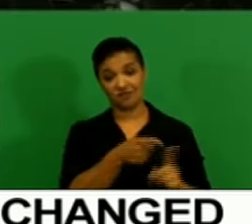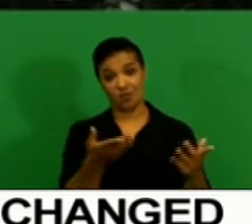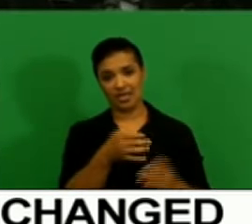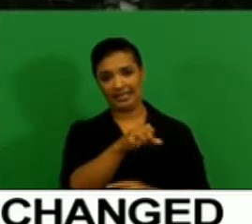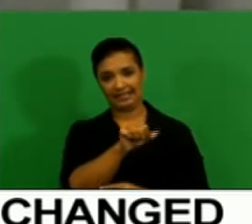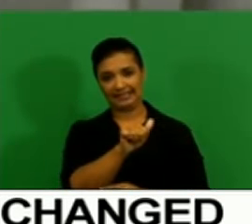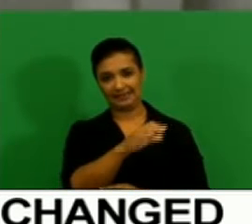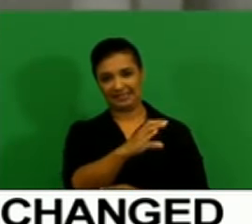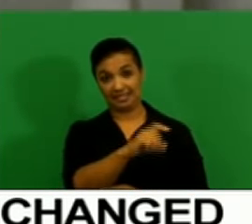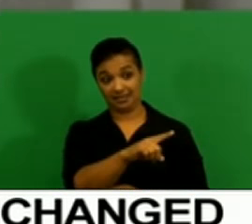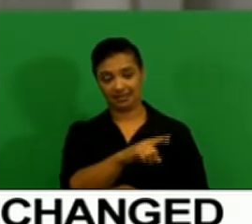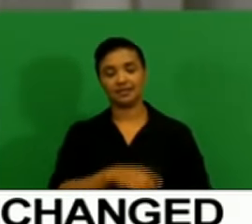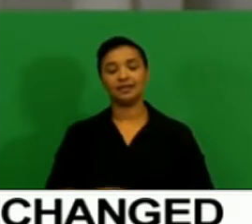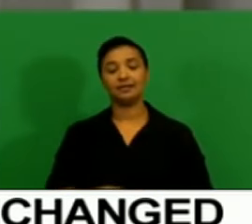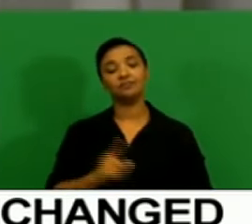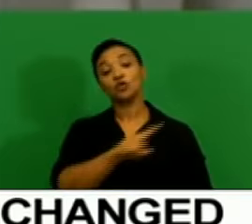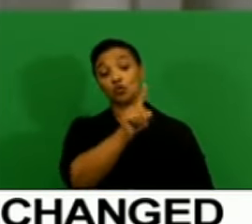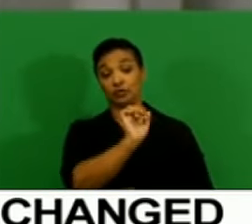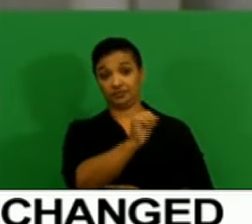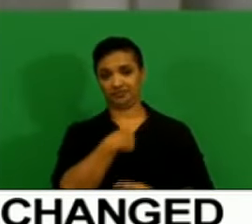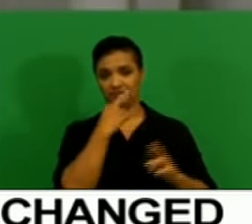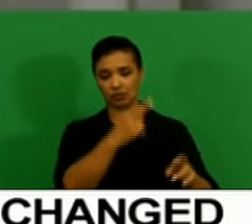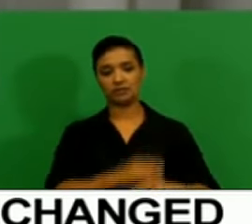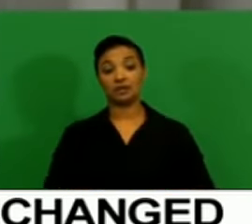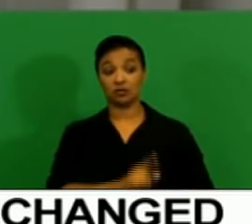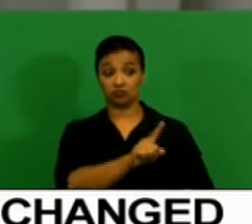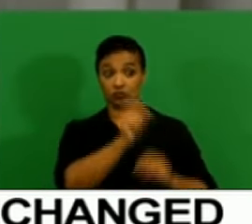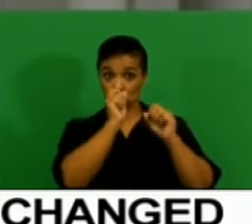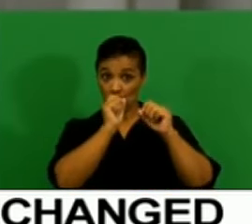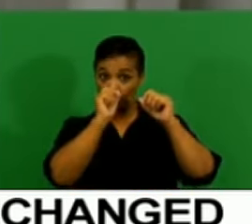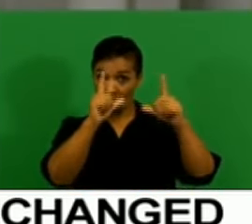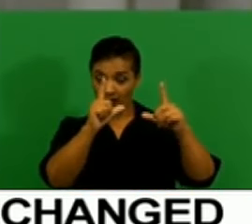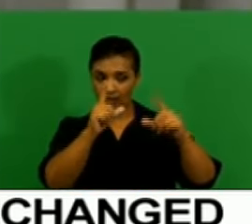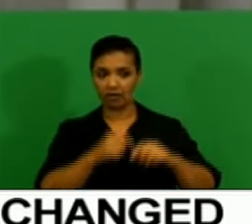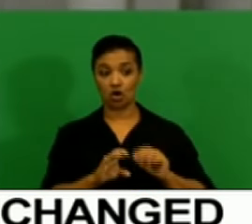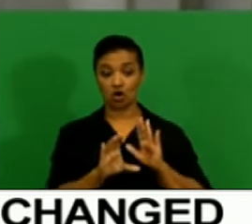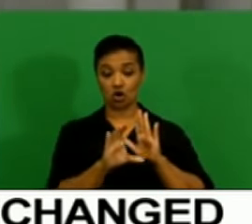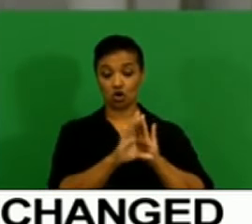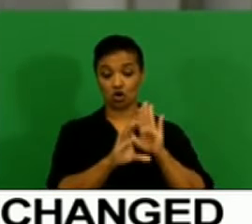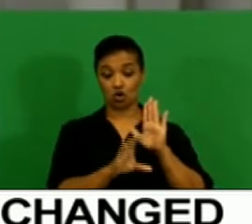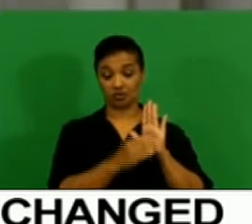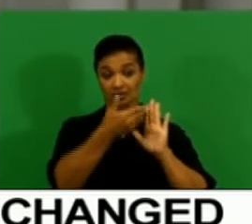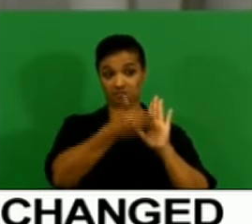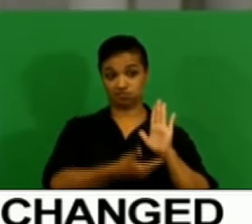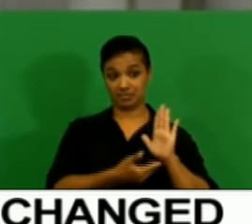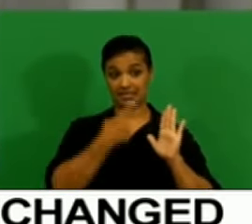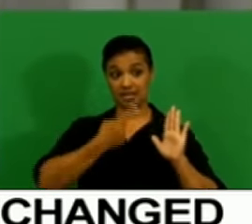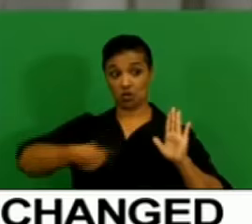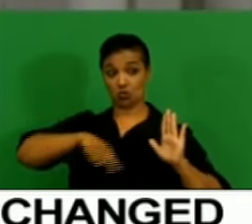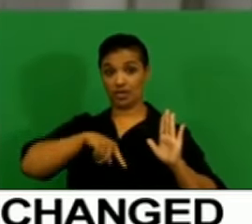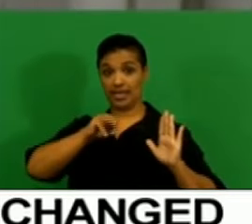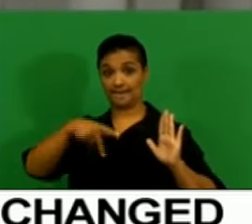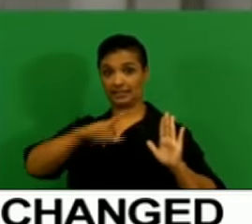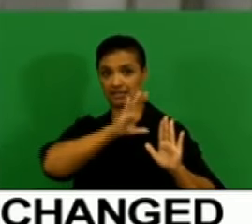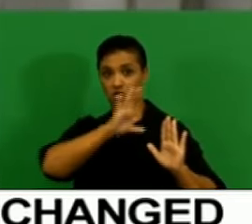You are aware that our mandate in terms of the constitution is to protect the value